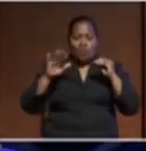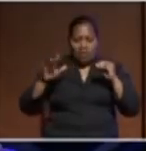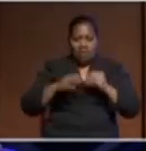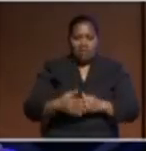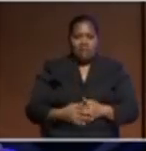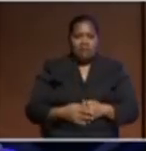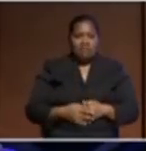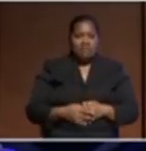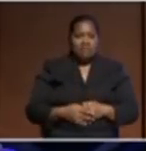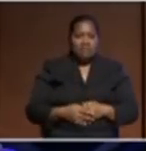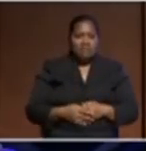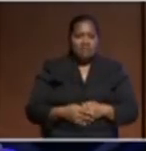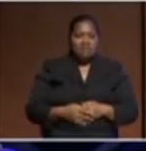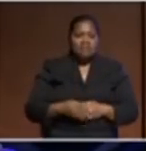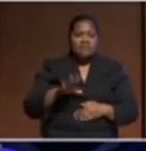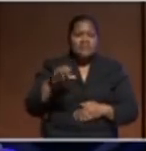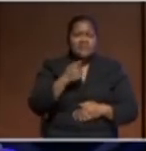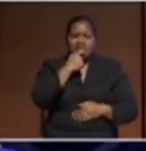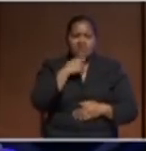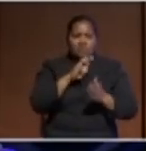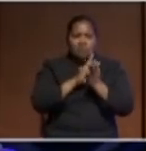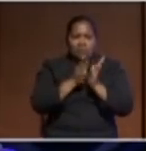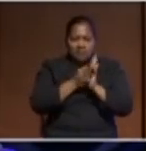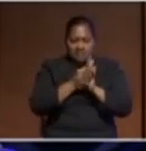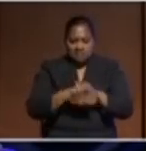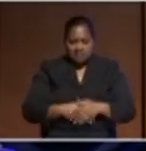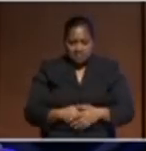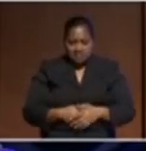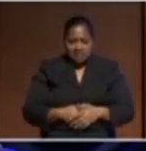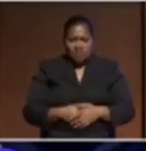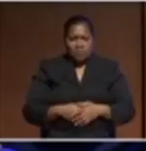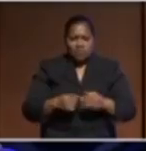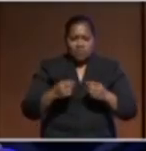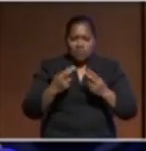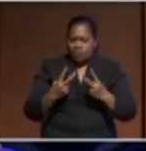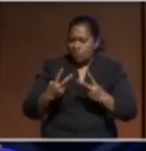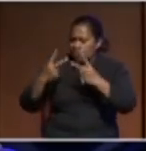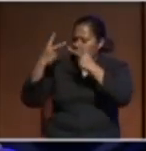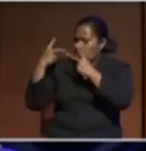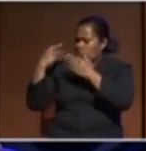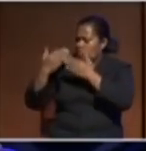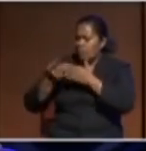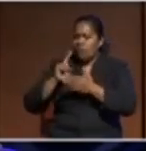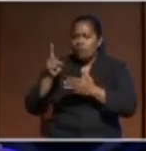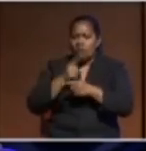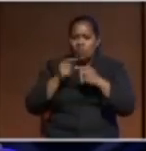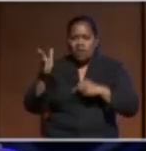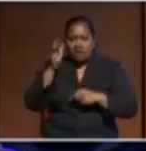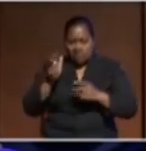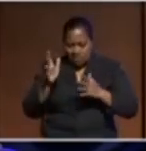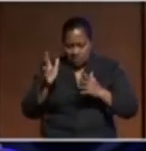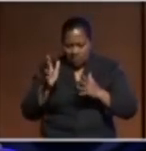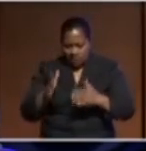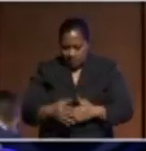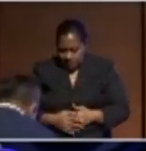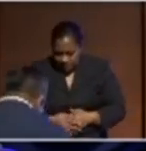and you know just to take a few moments Padre if you don't mind to reflect back what you've heard in this Talano maybe share some